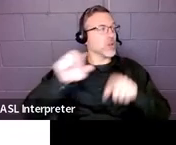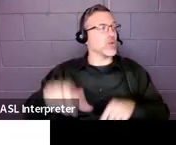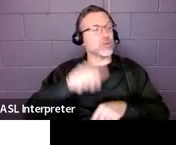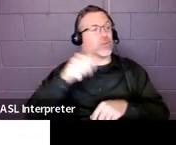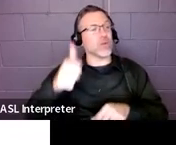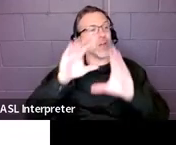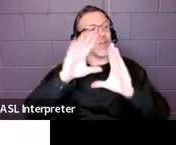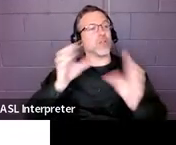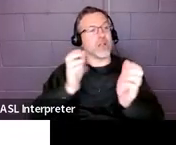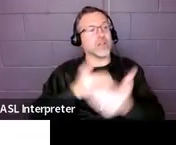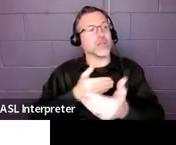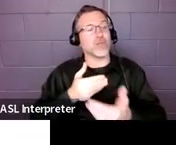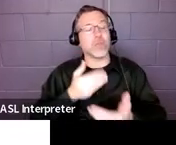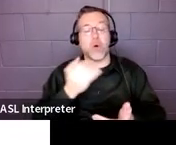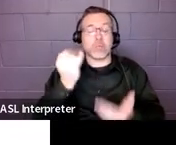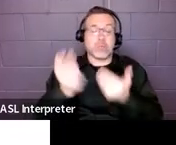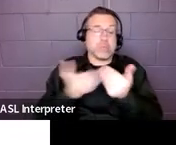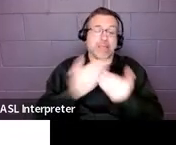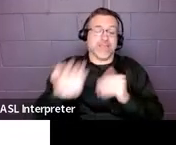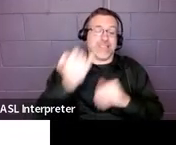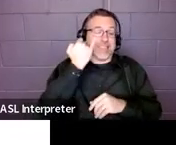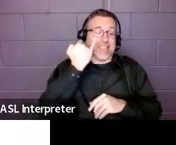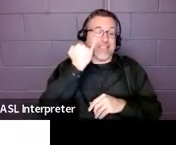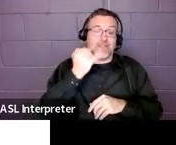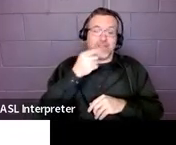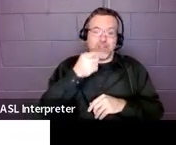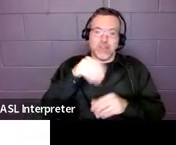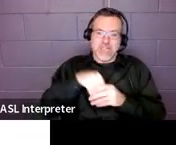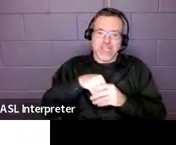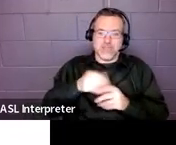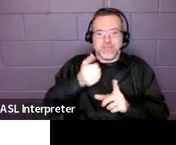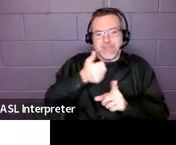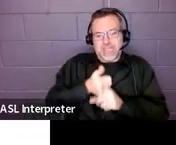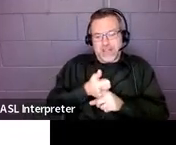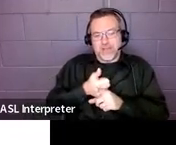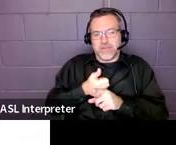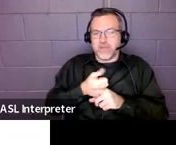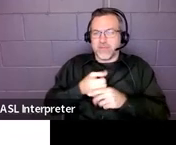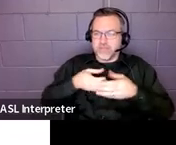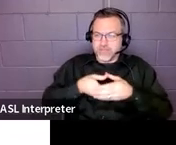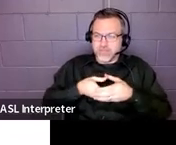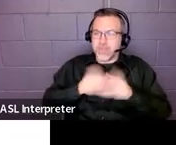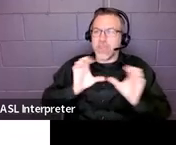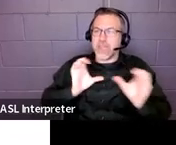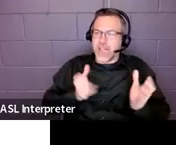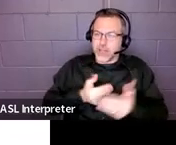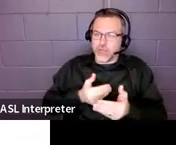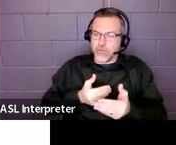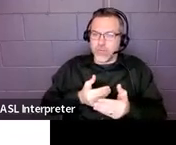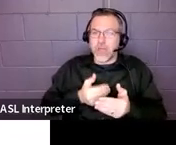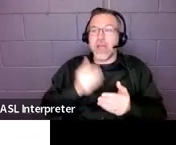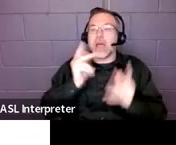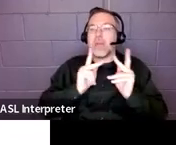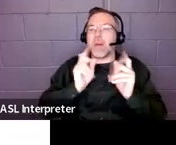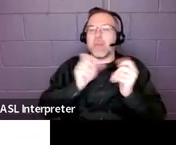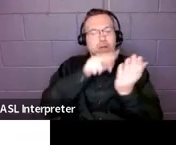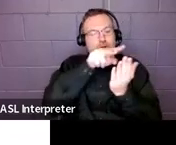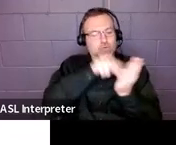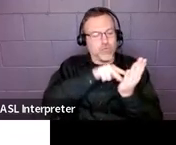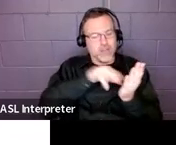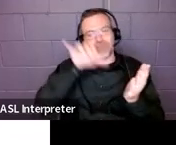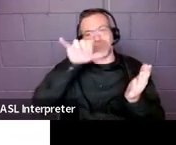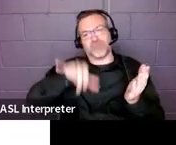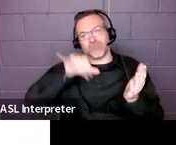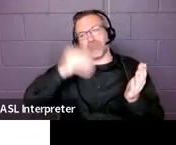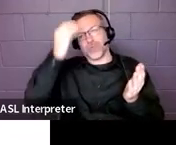or even if they are in self-contained and you're out sick one day, that, you know, other folks have a very clear idea by looking at this document what that